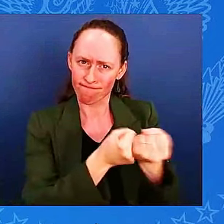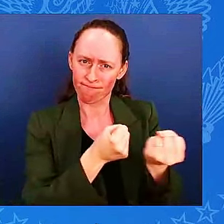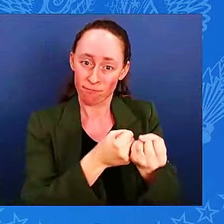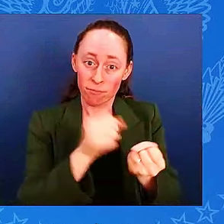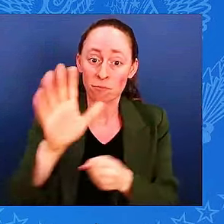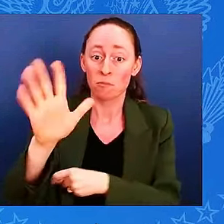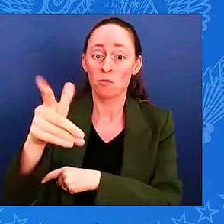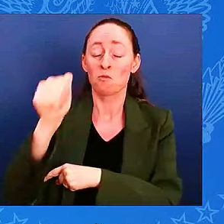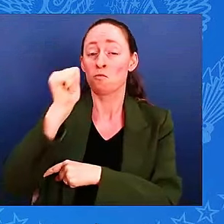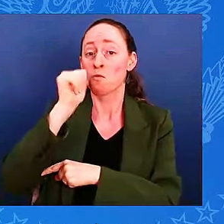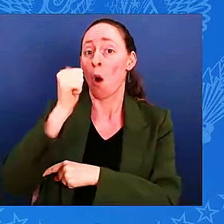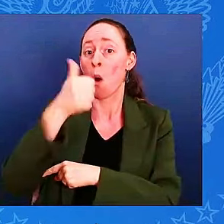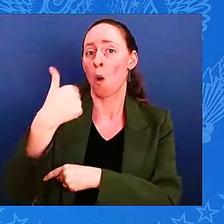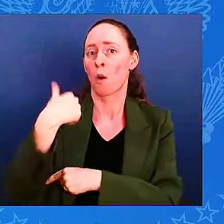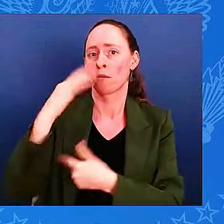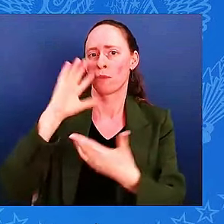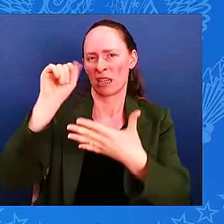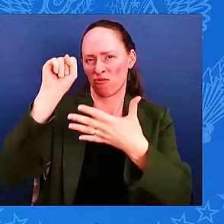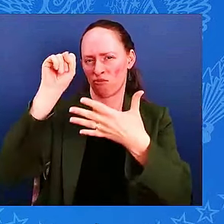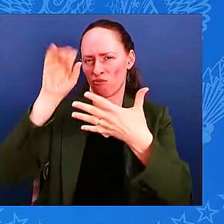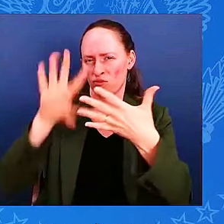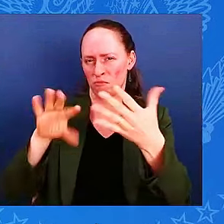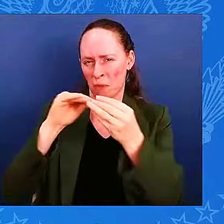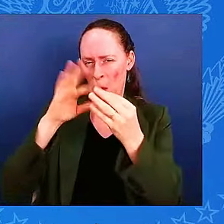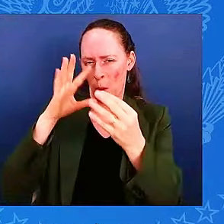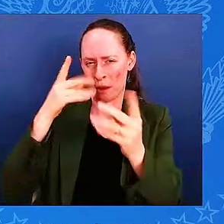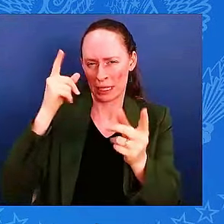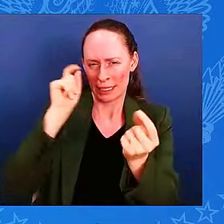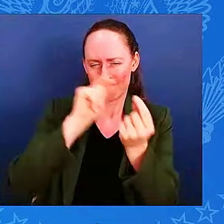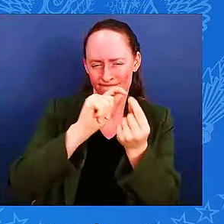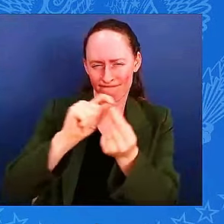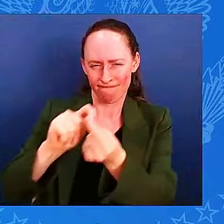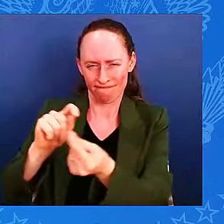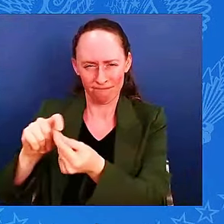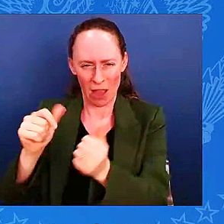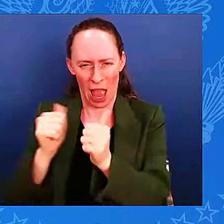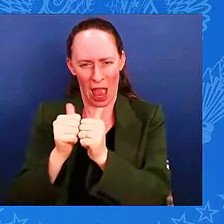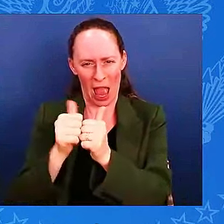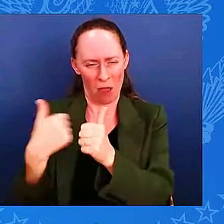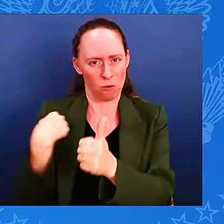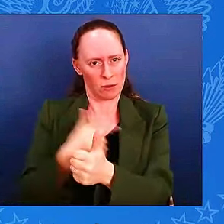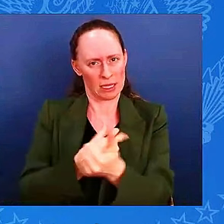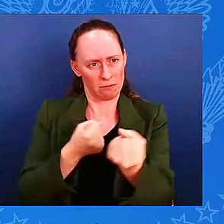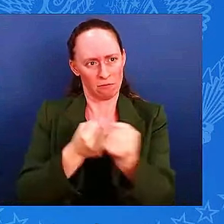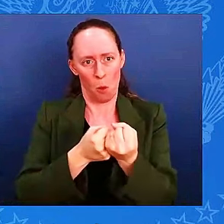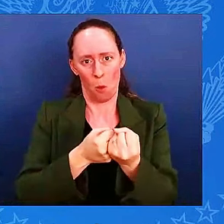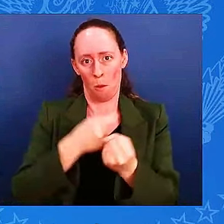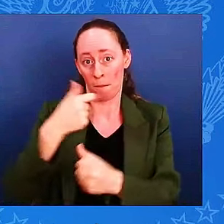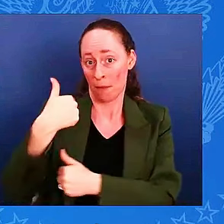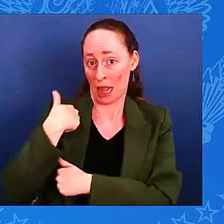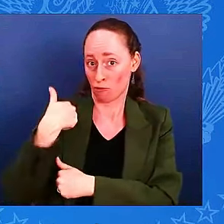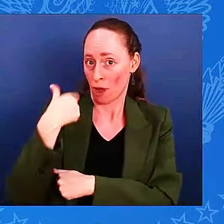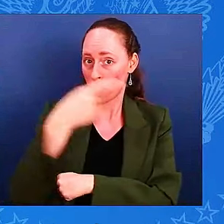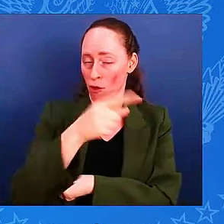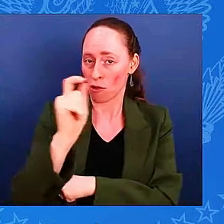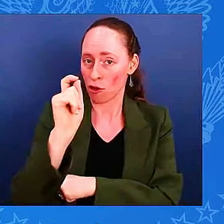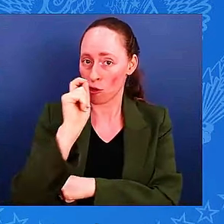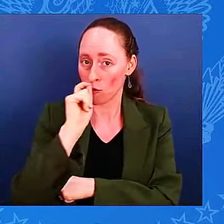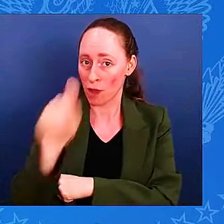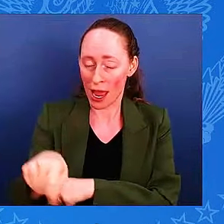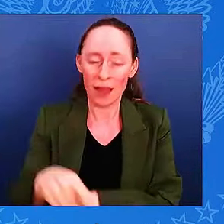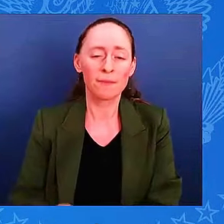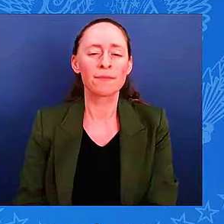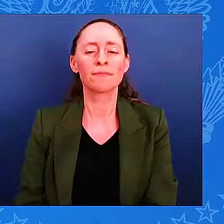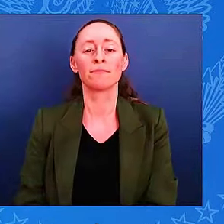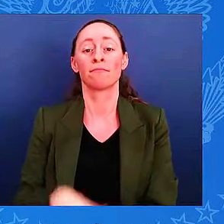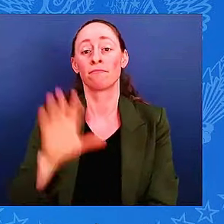But we know Ukraine's future victory is about more than what happens on the battlefield. It's also about what